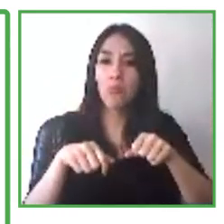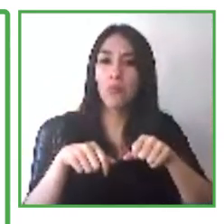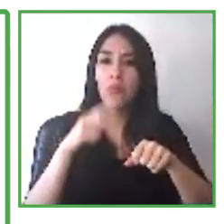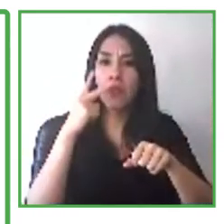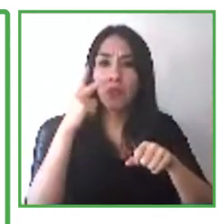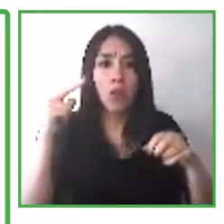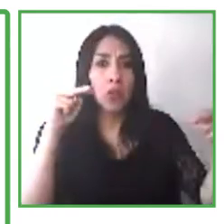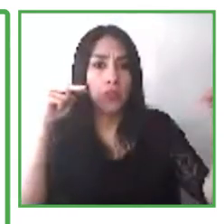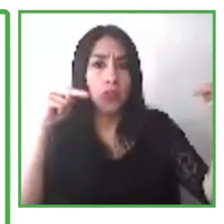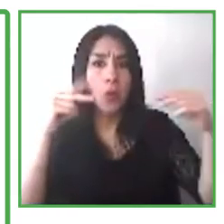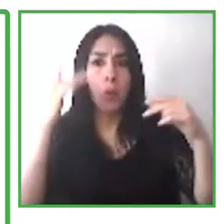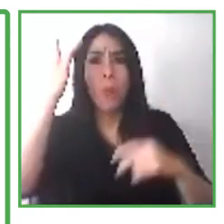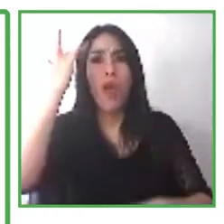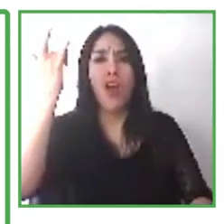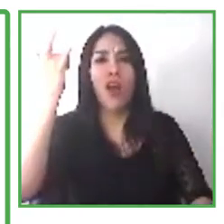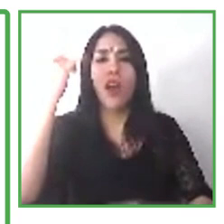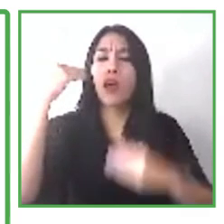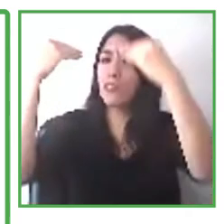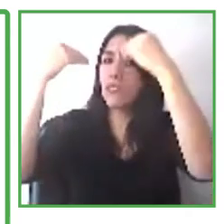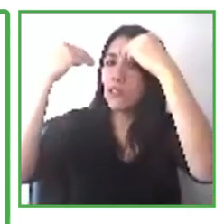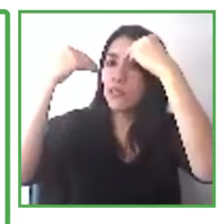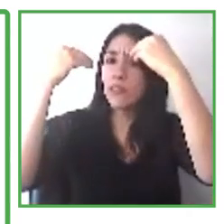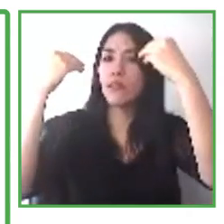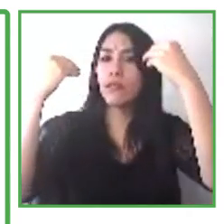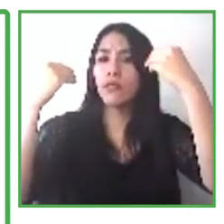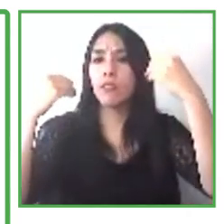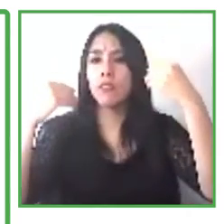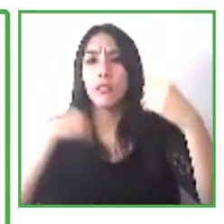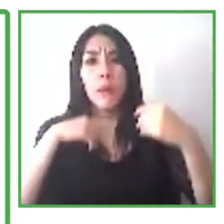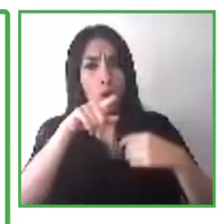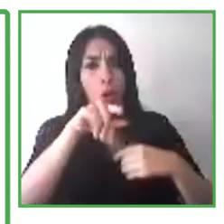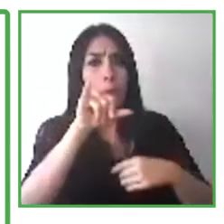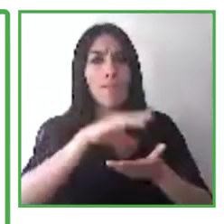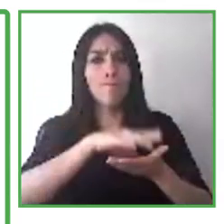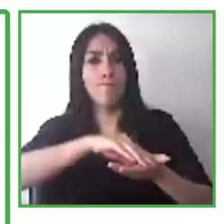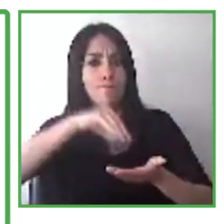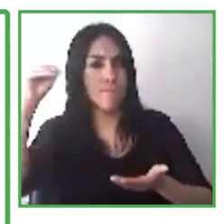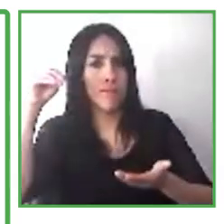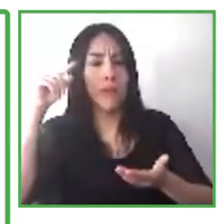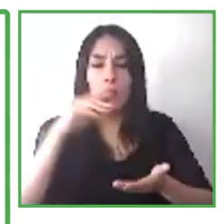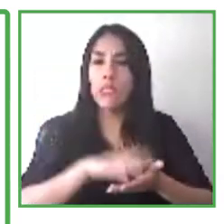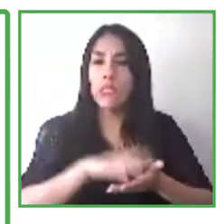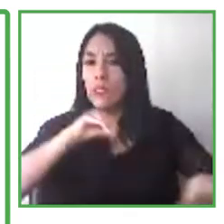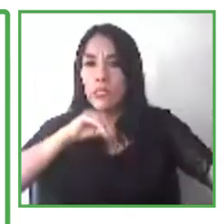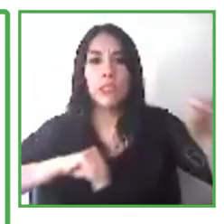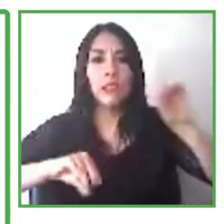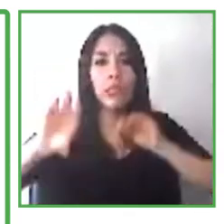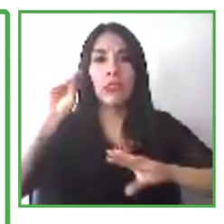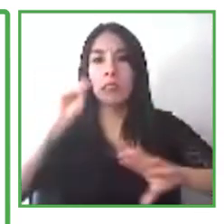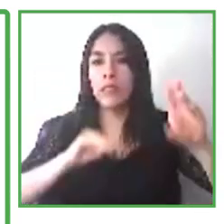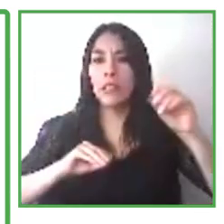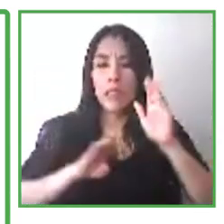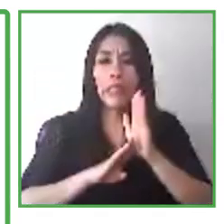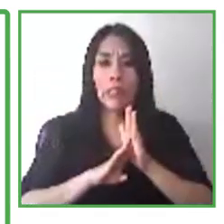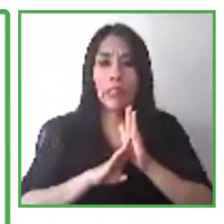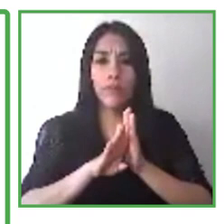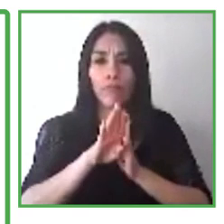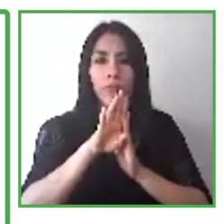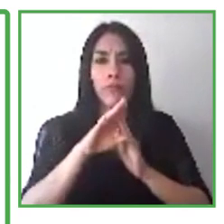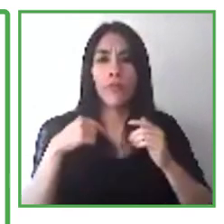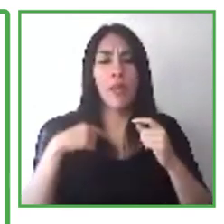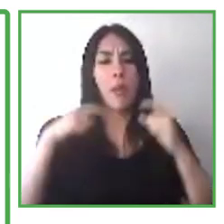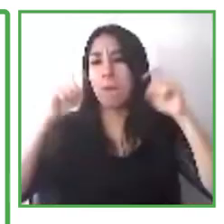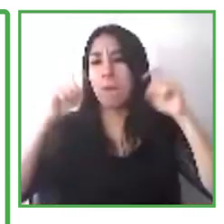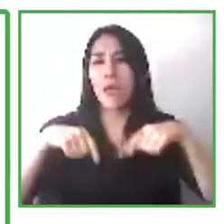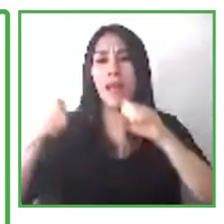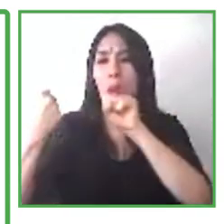develops skills that are required in the labor force and creates partnership